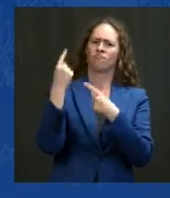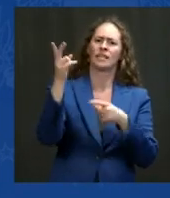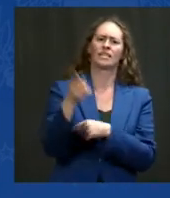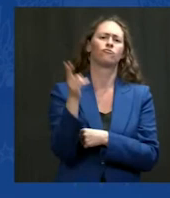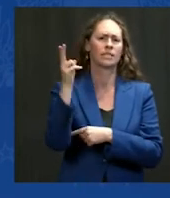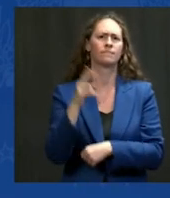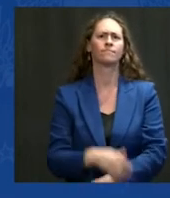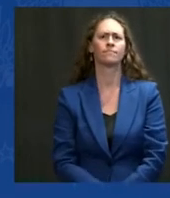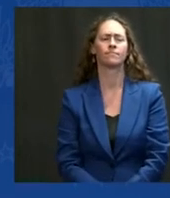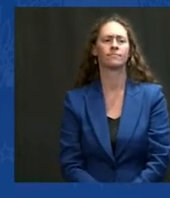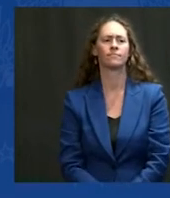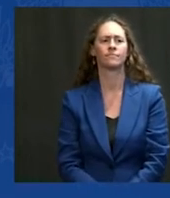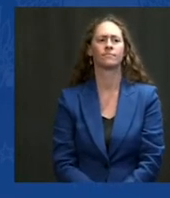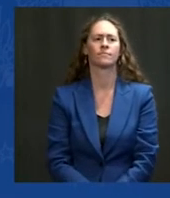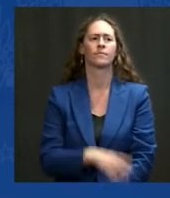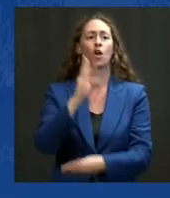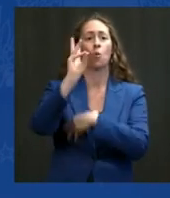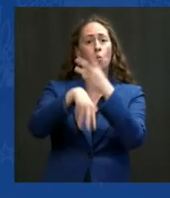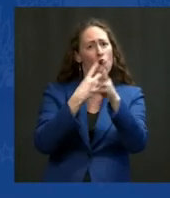And the world is wondering.